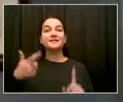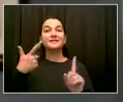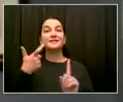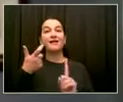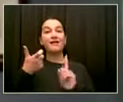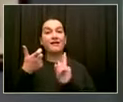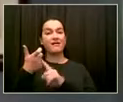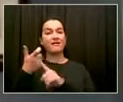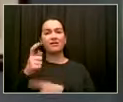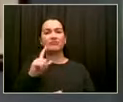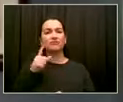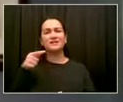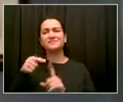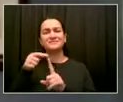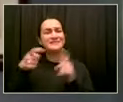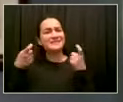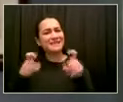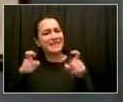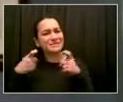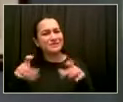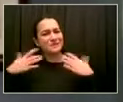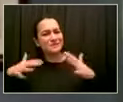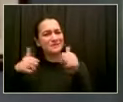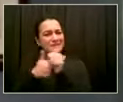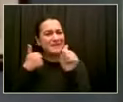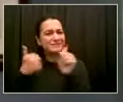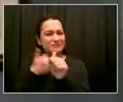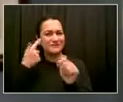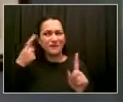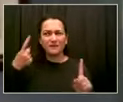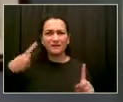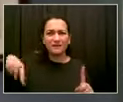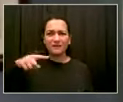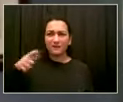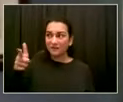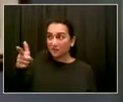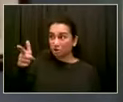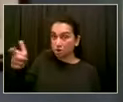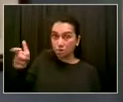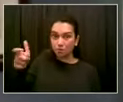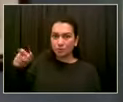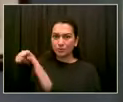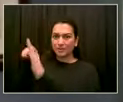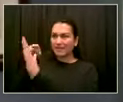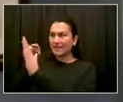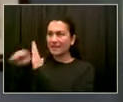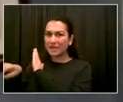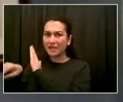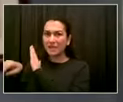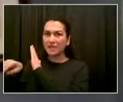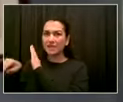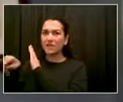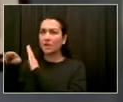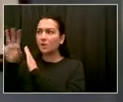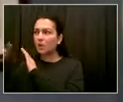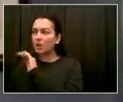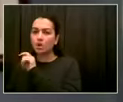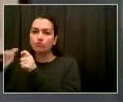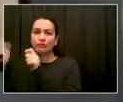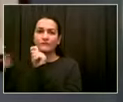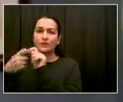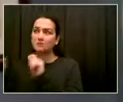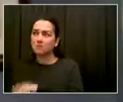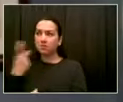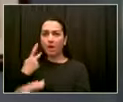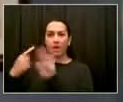impacted are changed forever, and the impact leaves a lasting toll on families in our community. When we look to end gun violence, we have